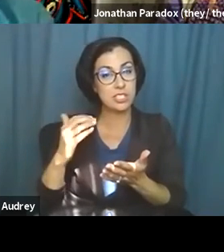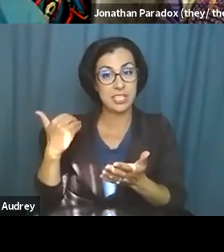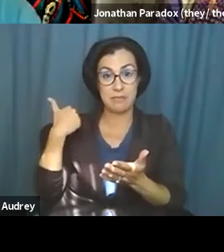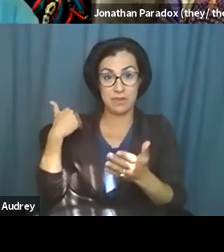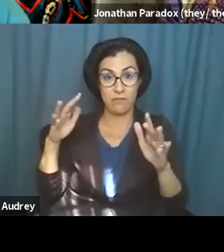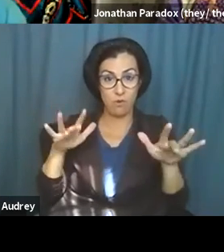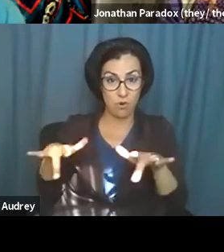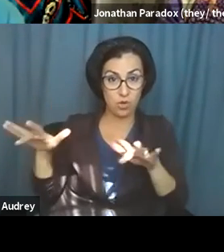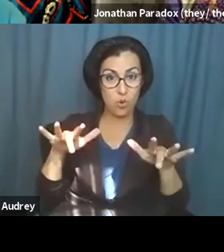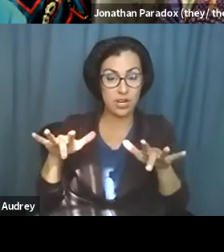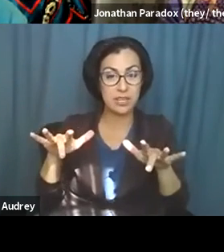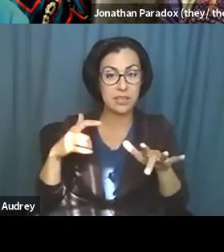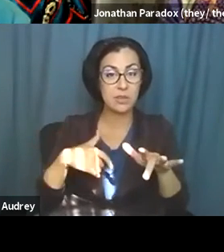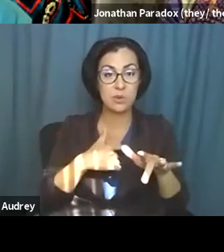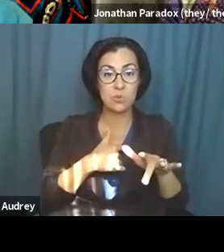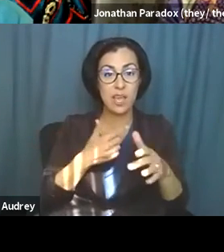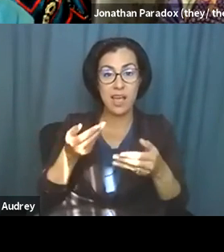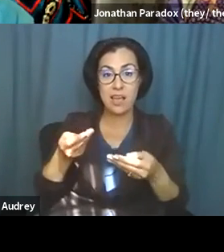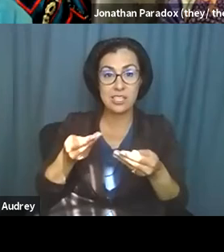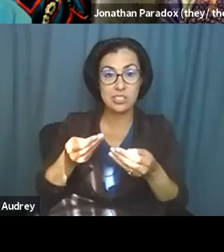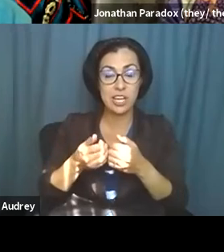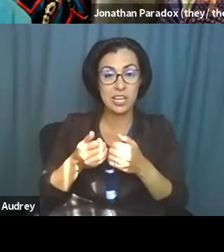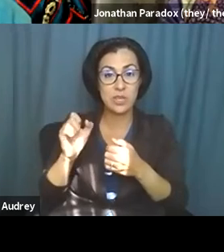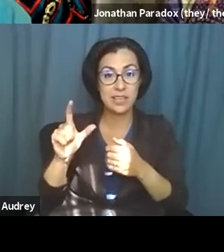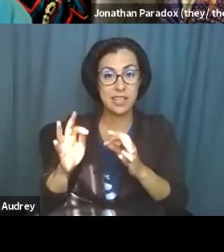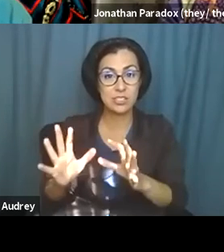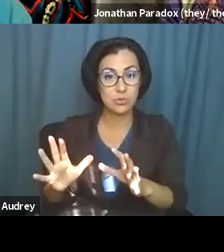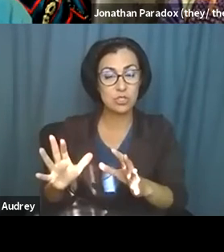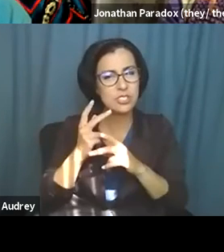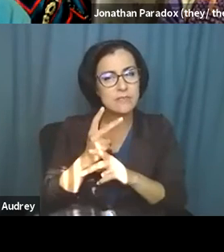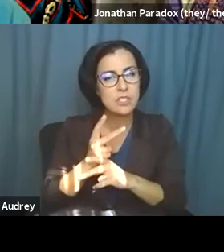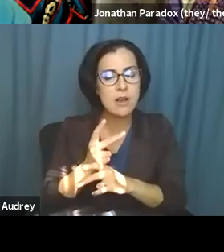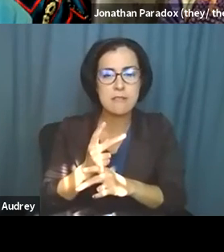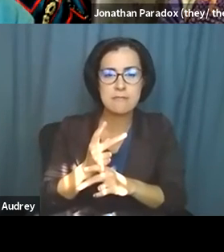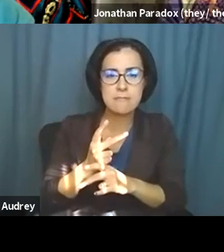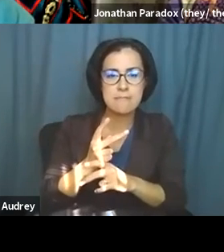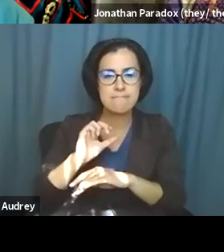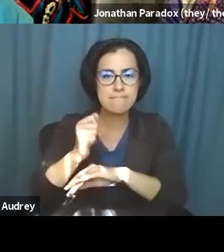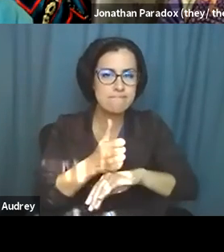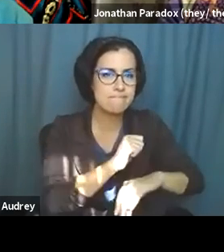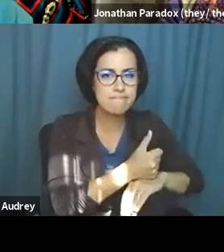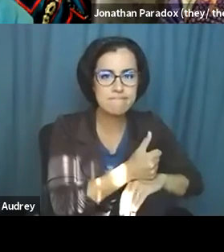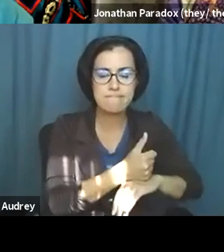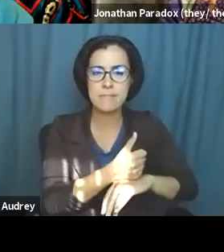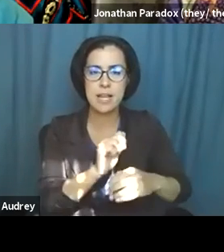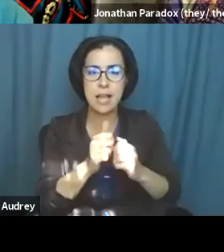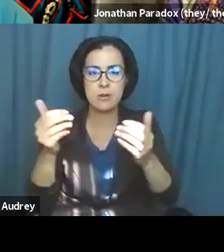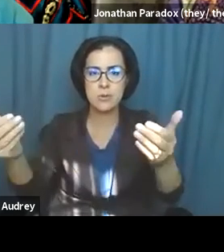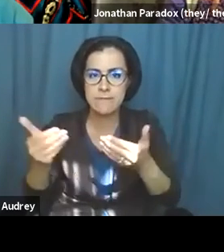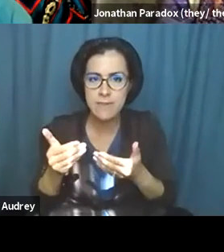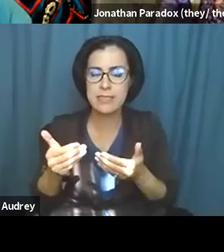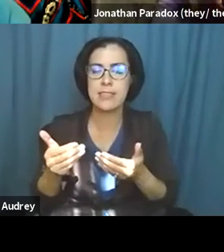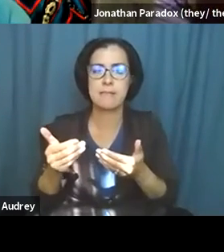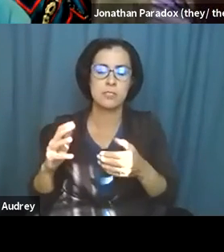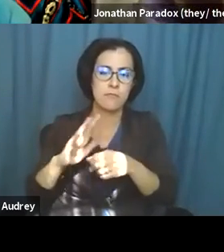recording, um, we had an exchange with our sign interpreters, to figure out what the logistics of inviting them into fully